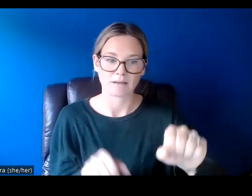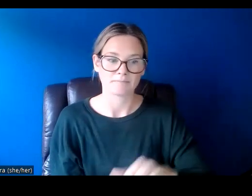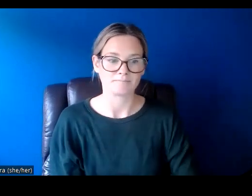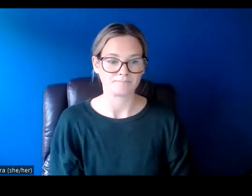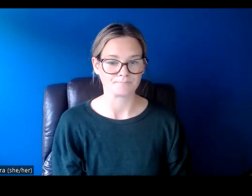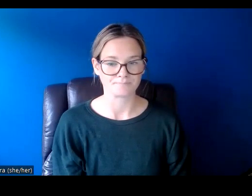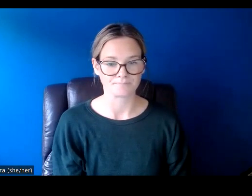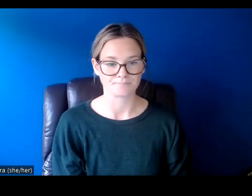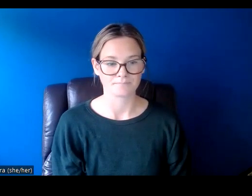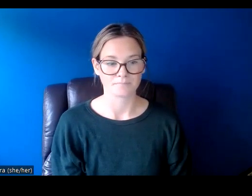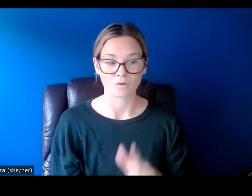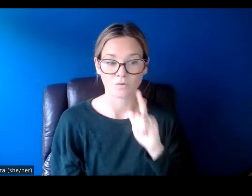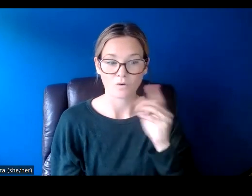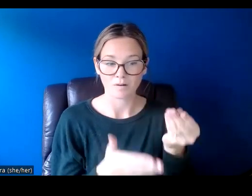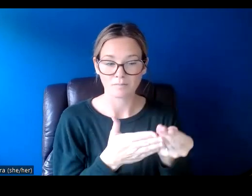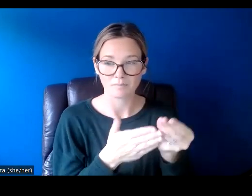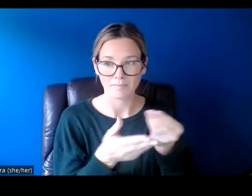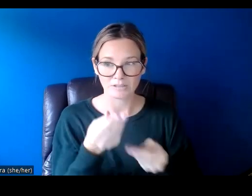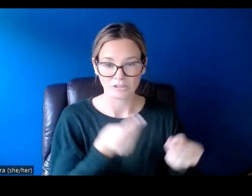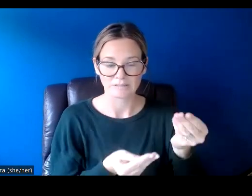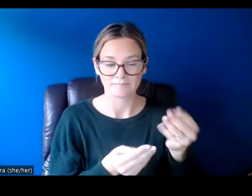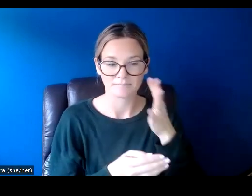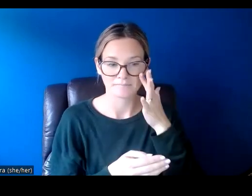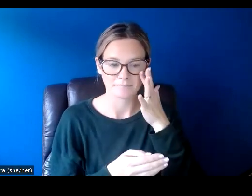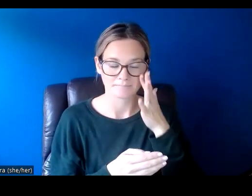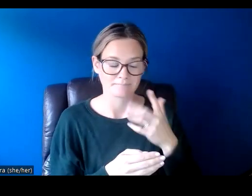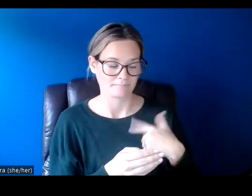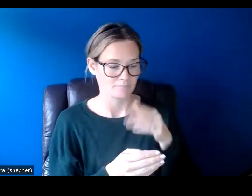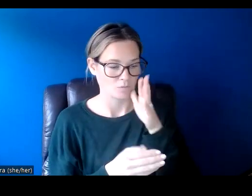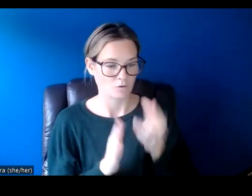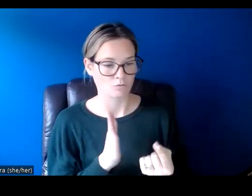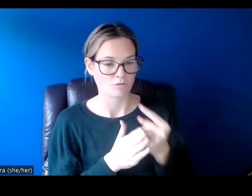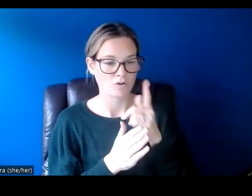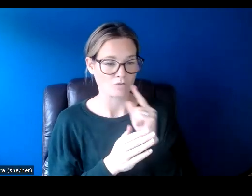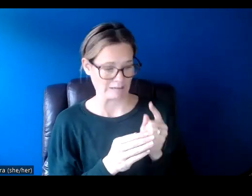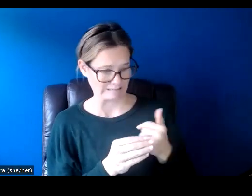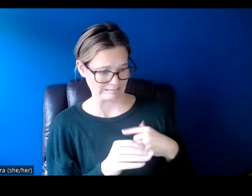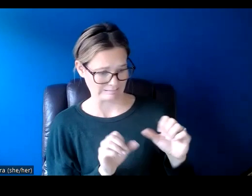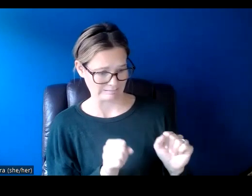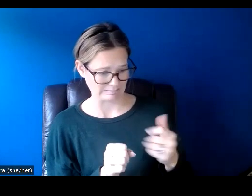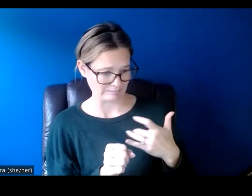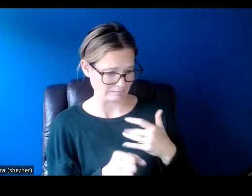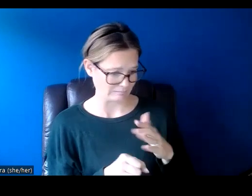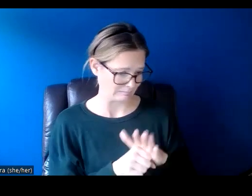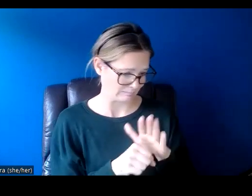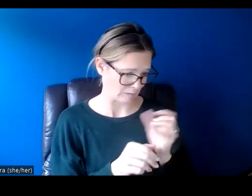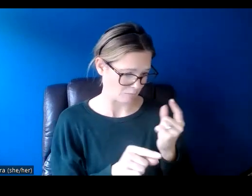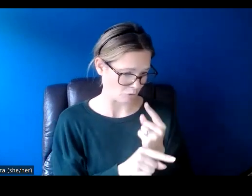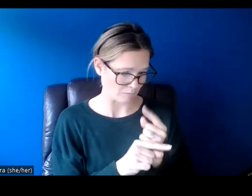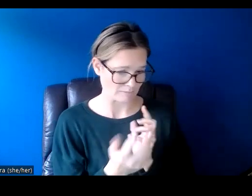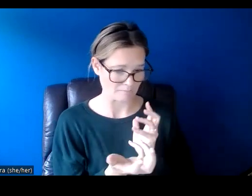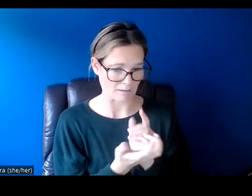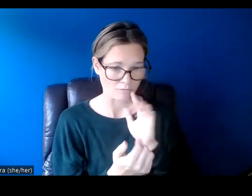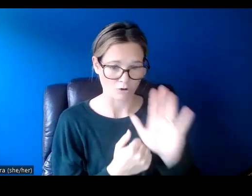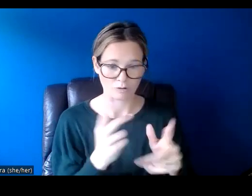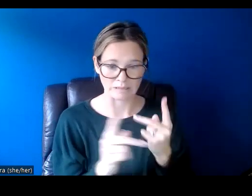So for the budget, these will be reviewed for feasibility to determine if the budget is appropriate for the type of